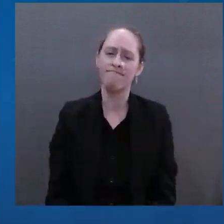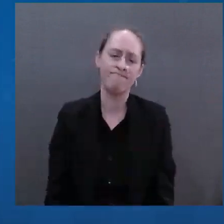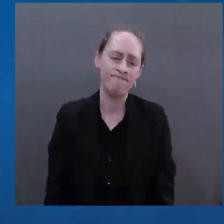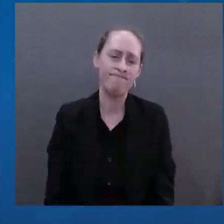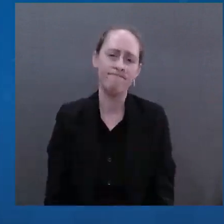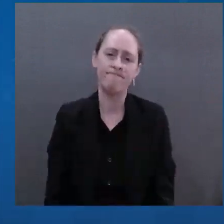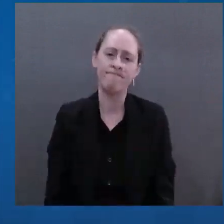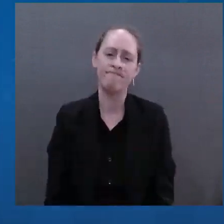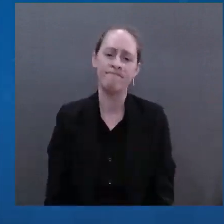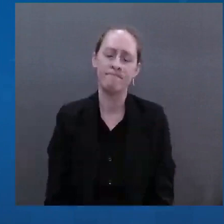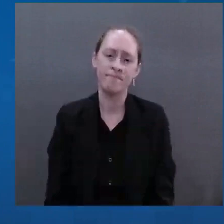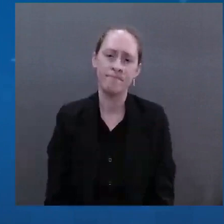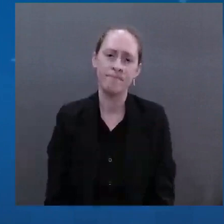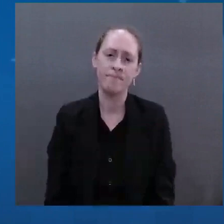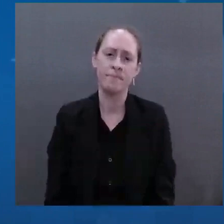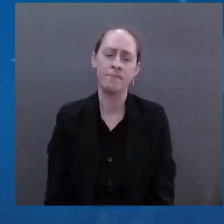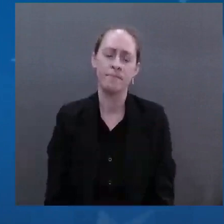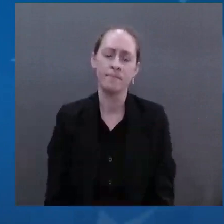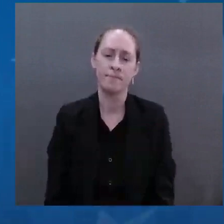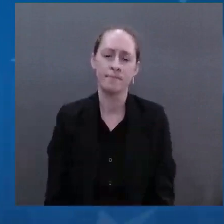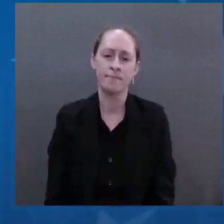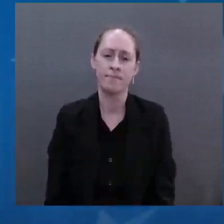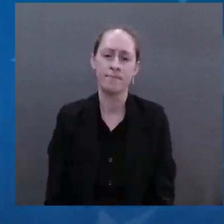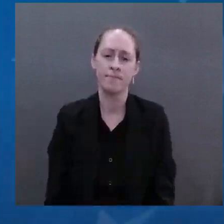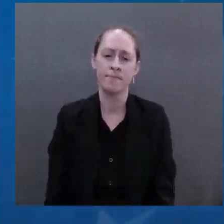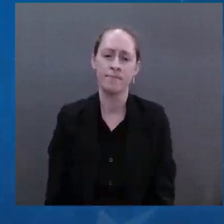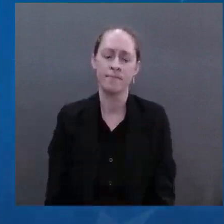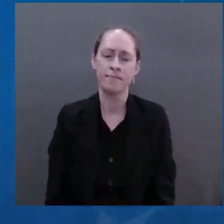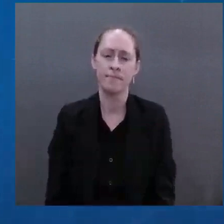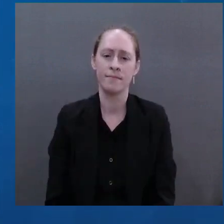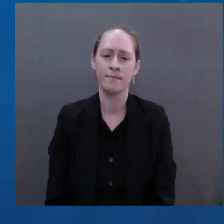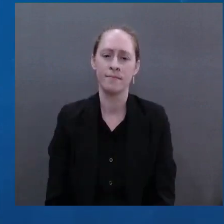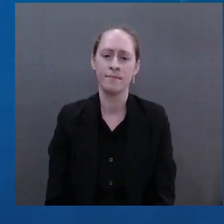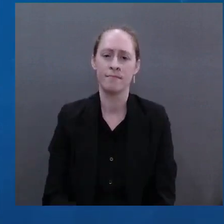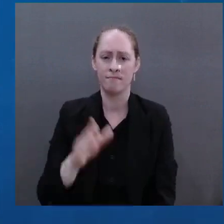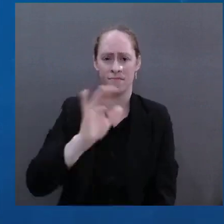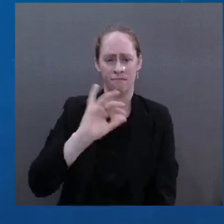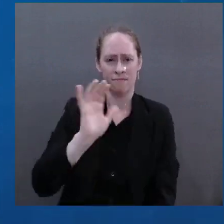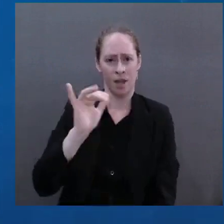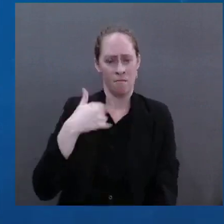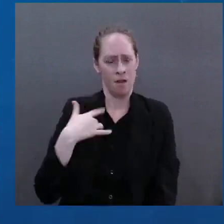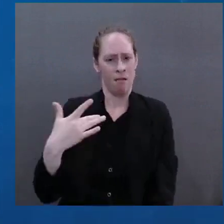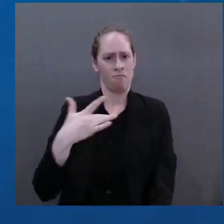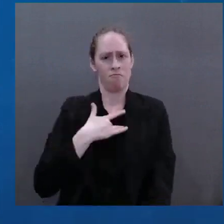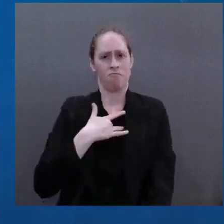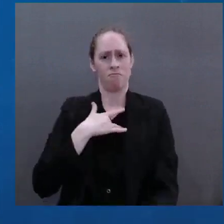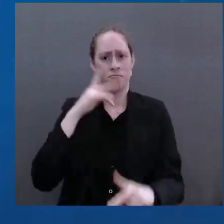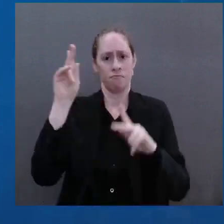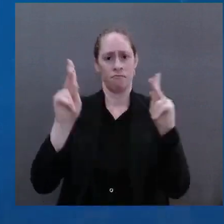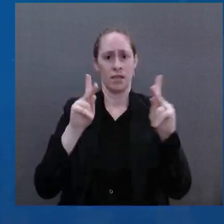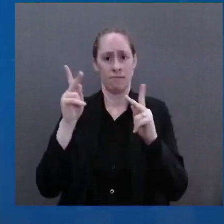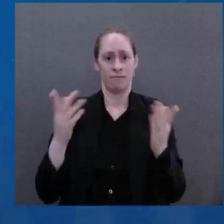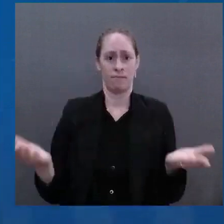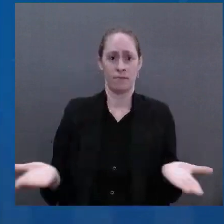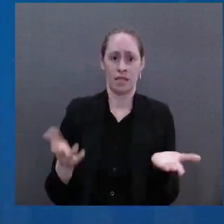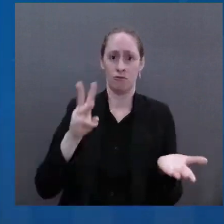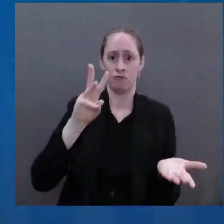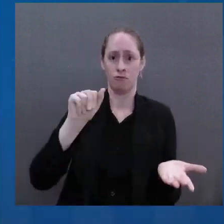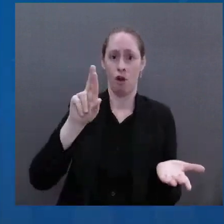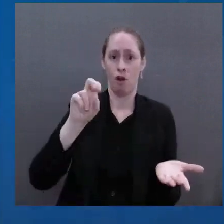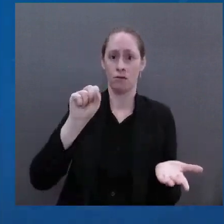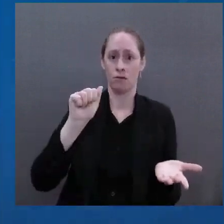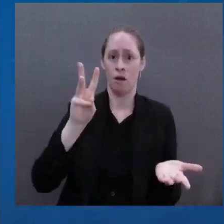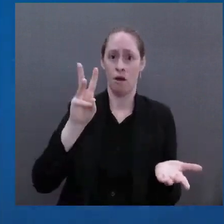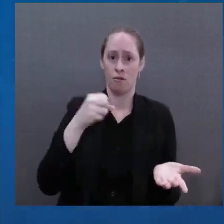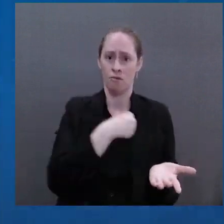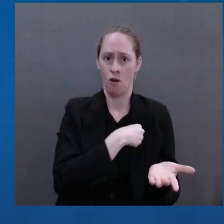all the Polish people. For the depths of their compassion, their willingness to reach out. They're opening their